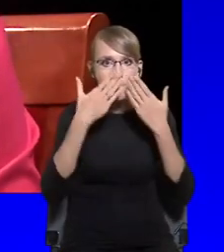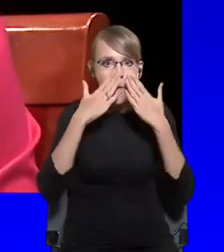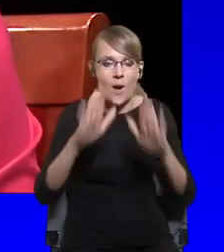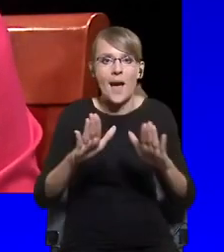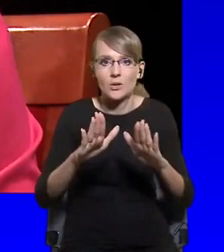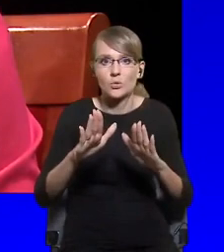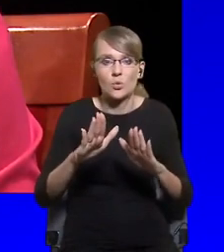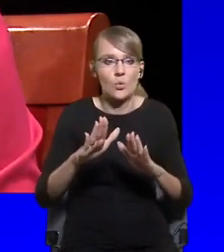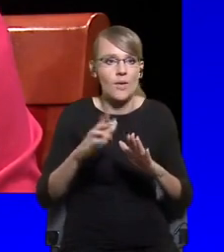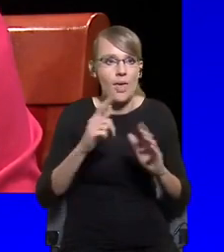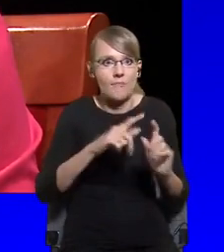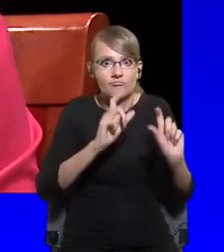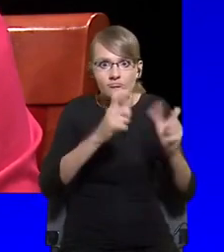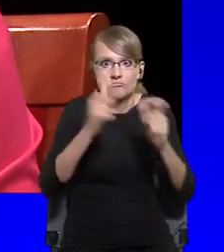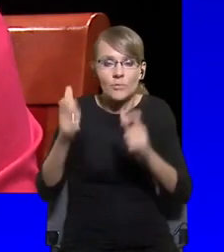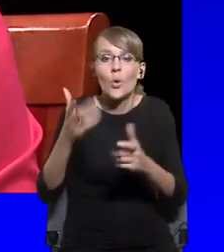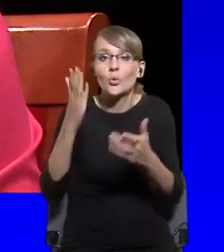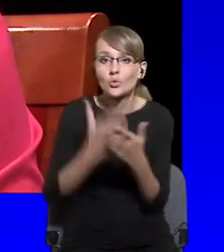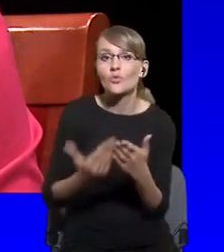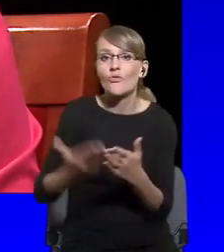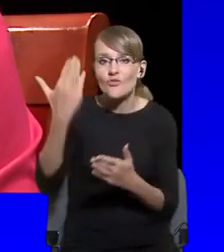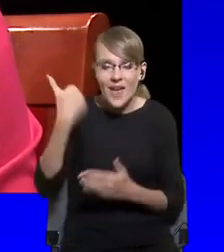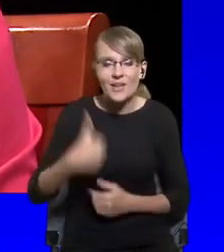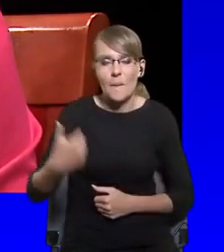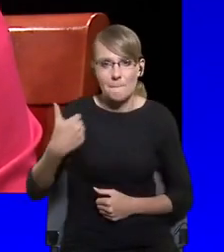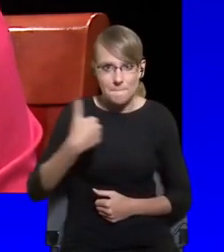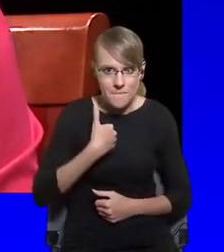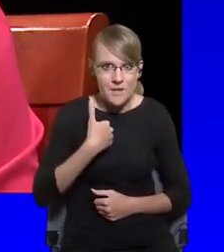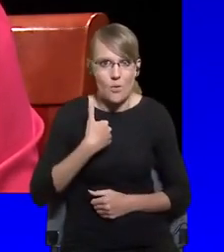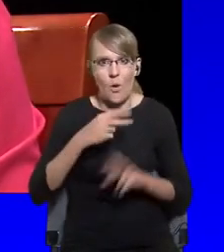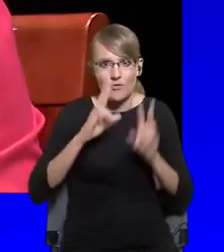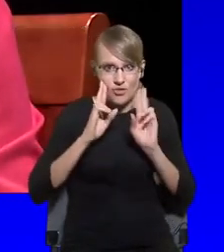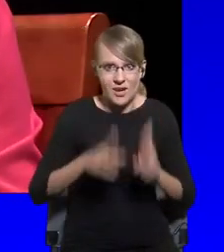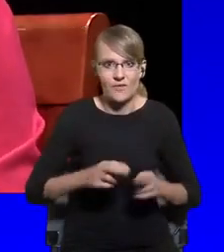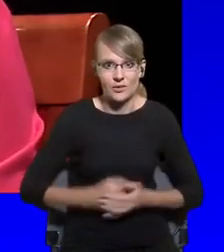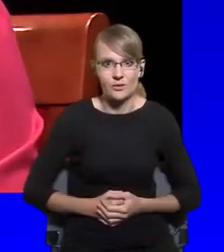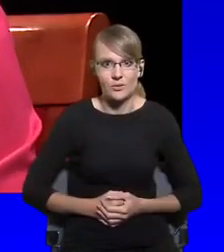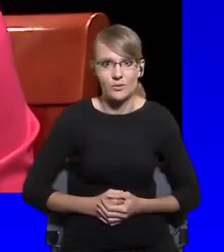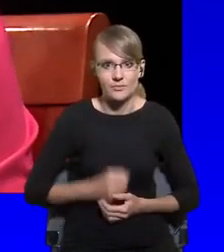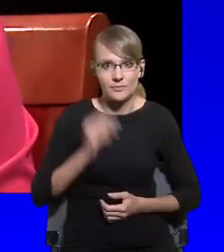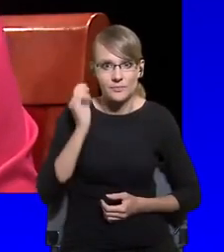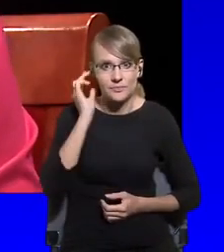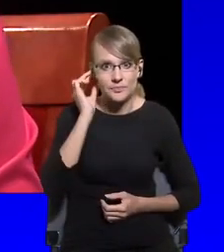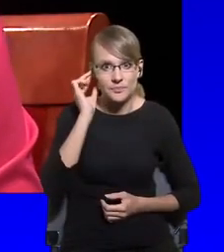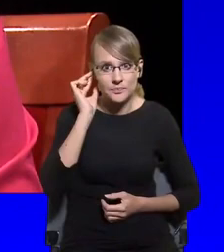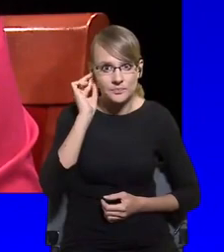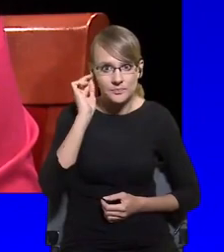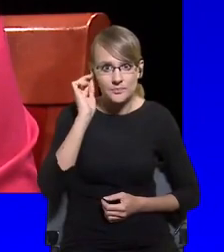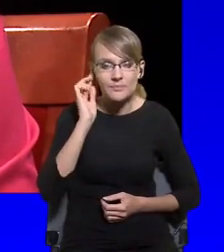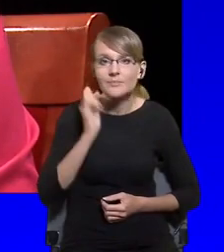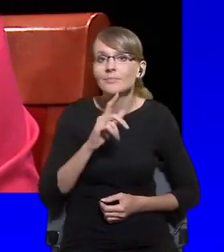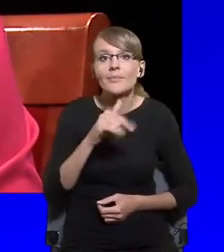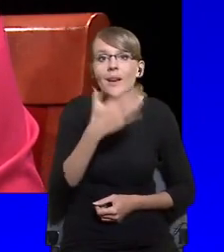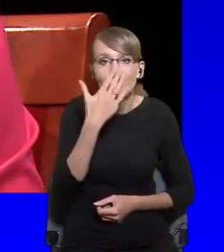could the processes and phenomena be here? Polarization and